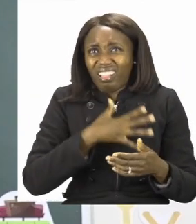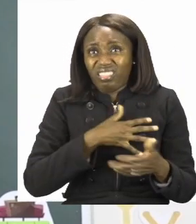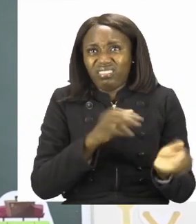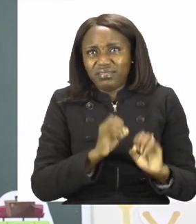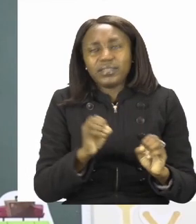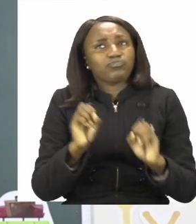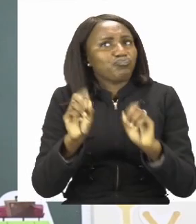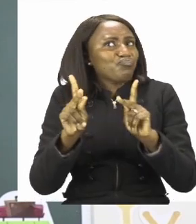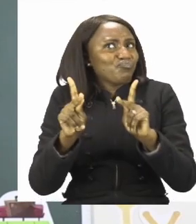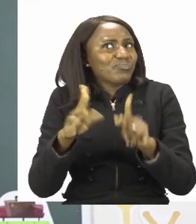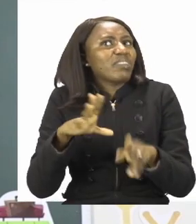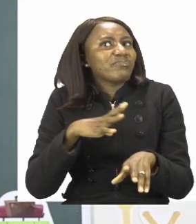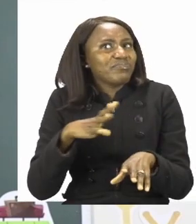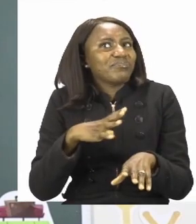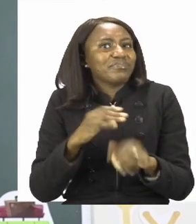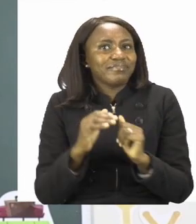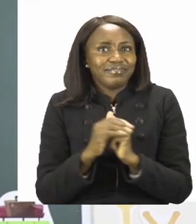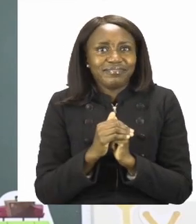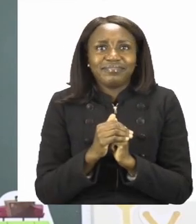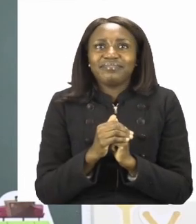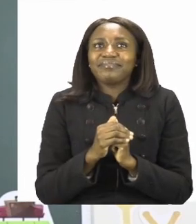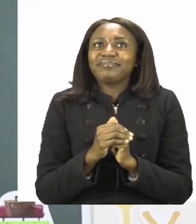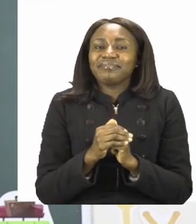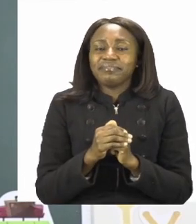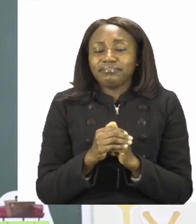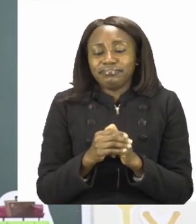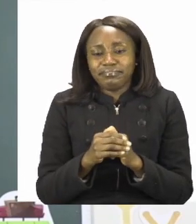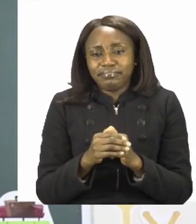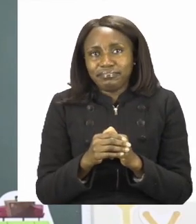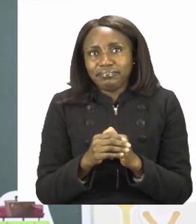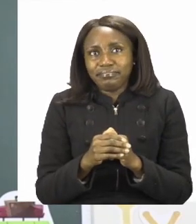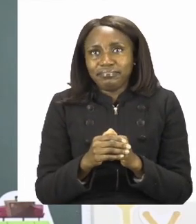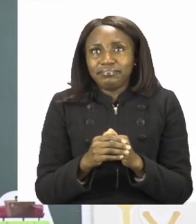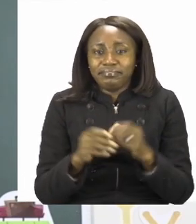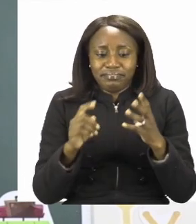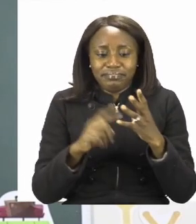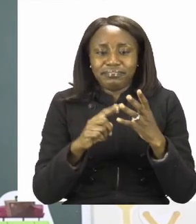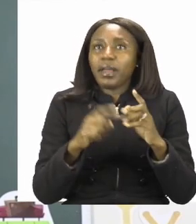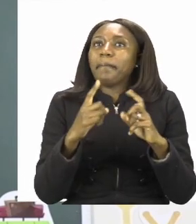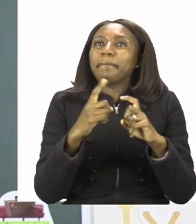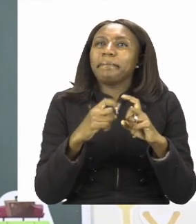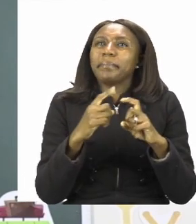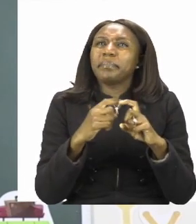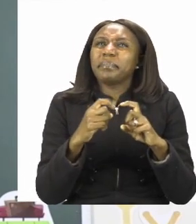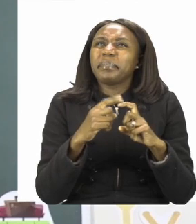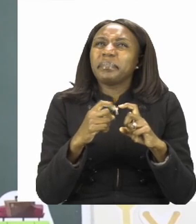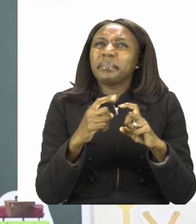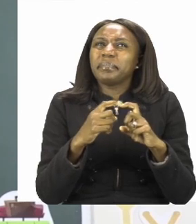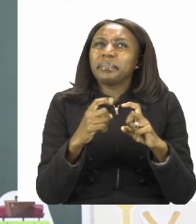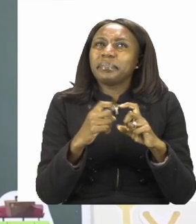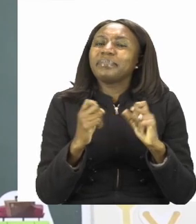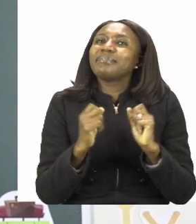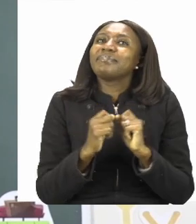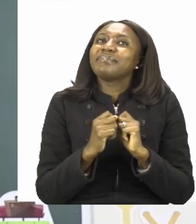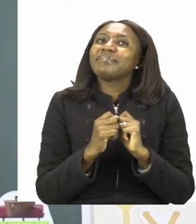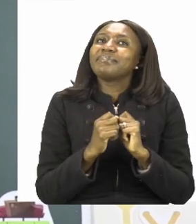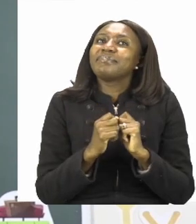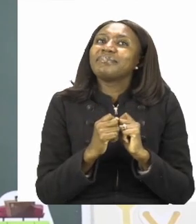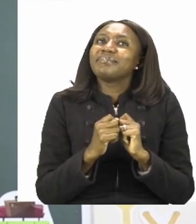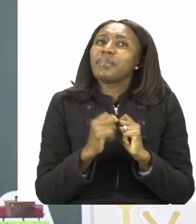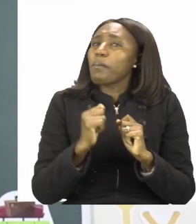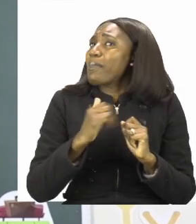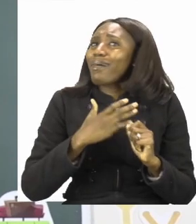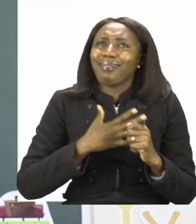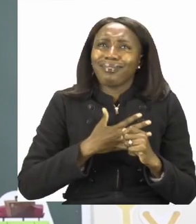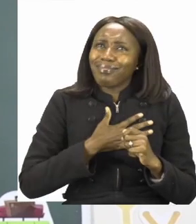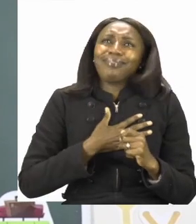that's fine too. This one is pink. And pink, my dear children, is my favourite